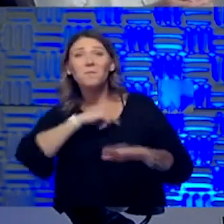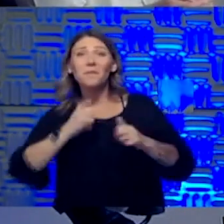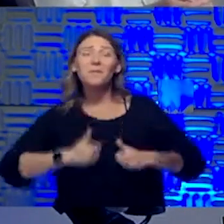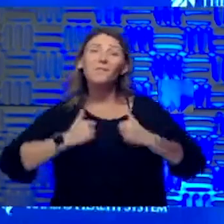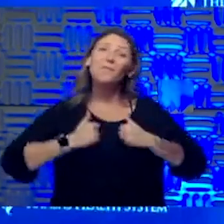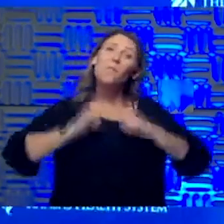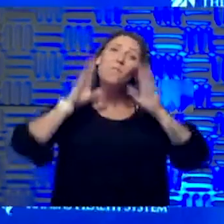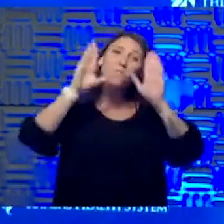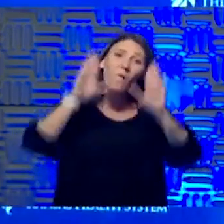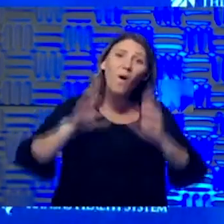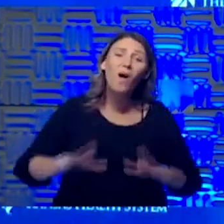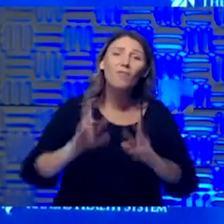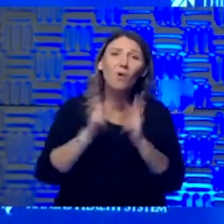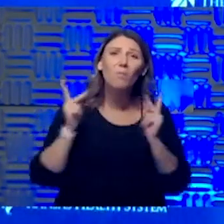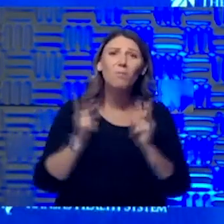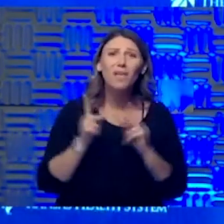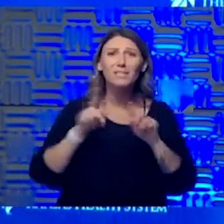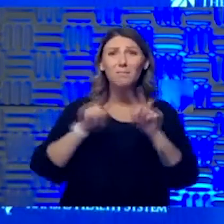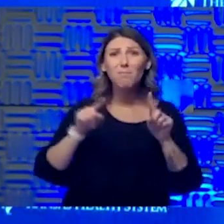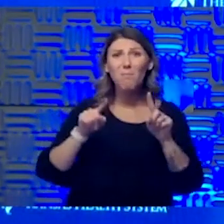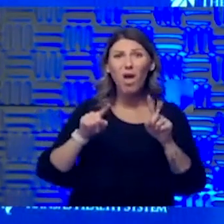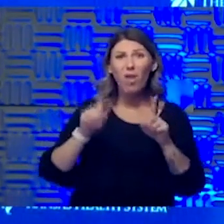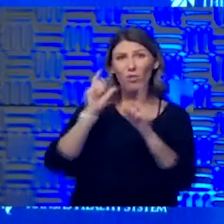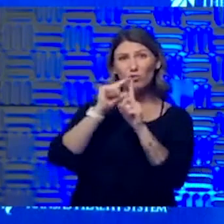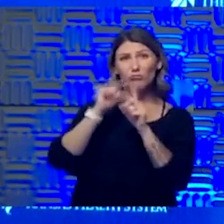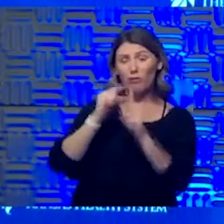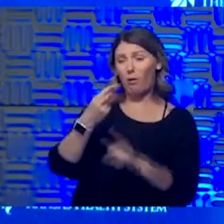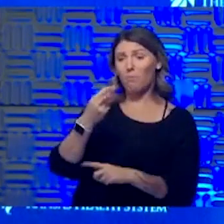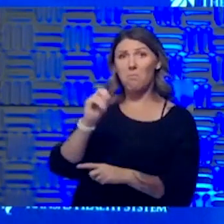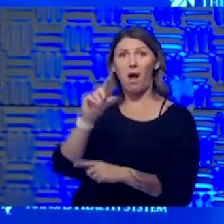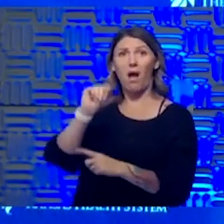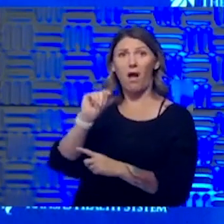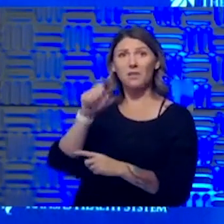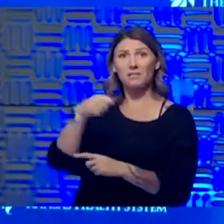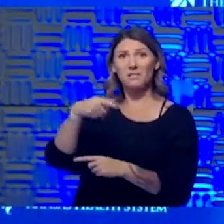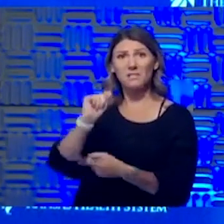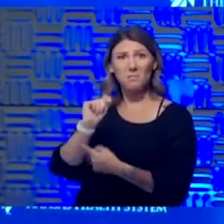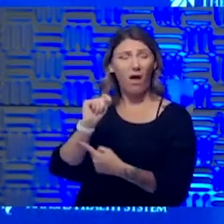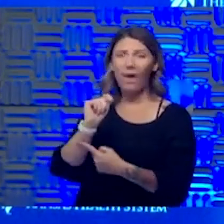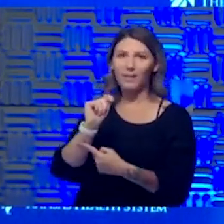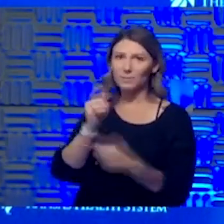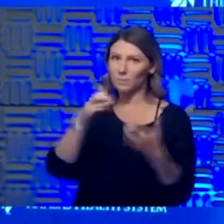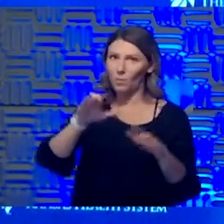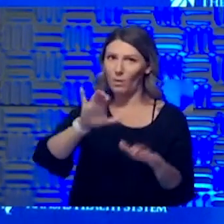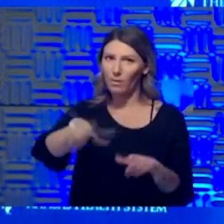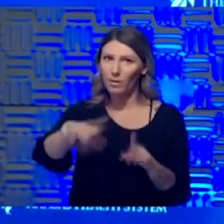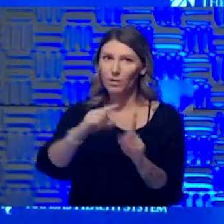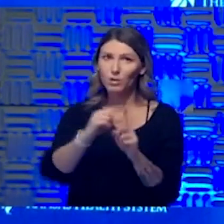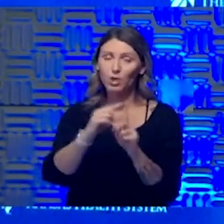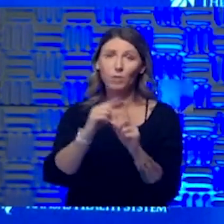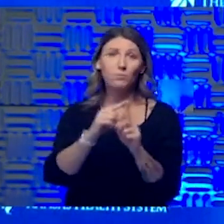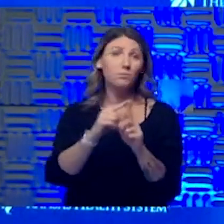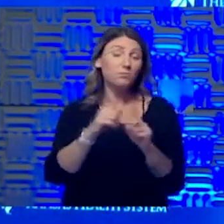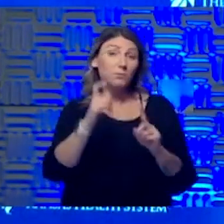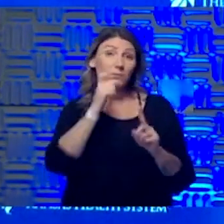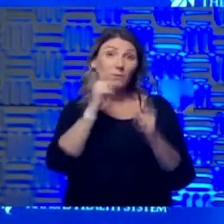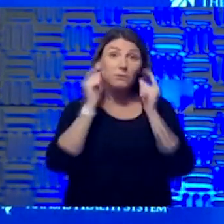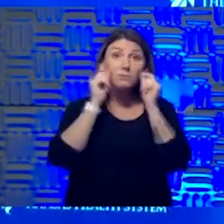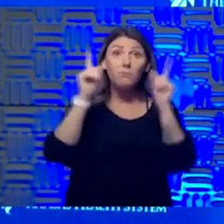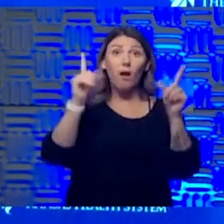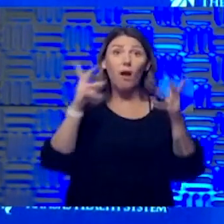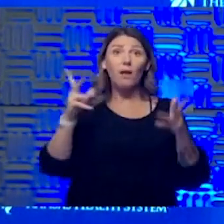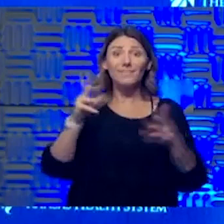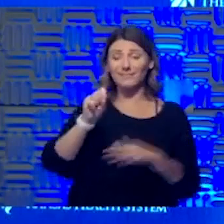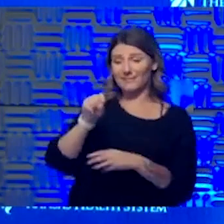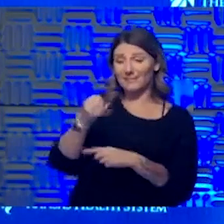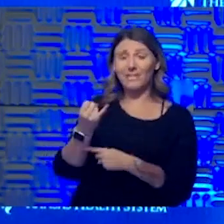good. But you don't want to be called the hotspot. If you start breaking it down, it really doesn't come as a surprise. In St. Joe, there was a meatpacking plant. Lansing is